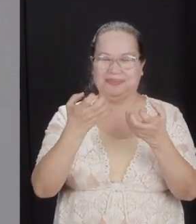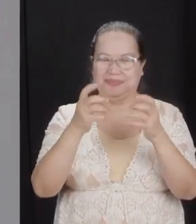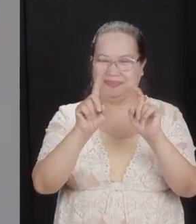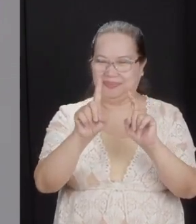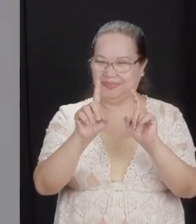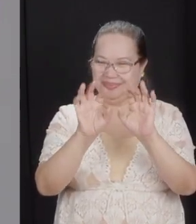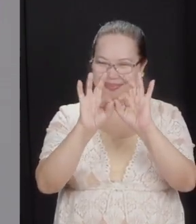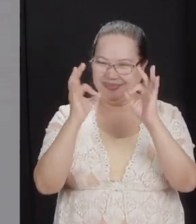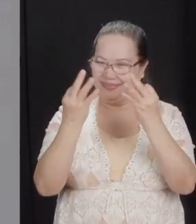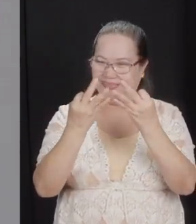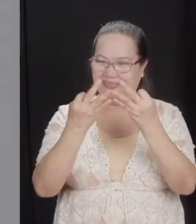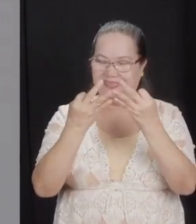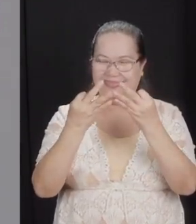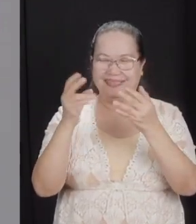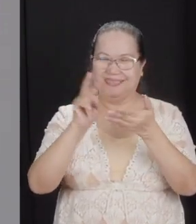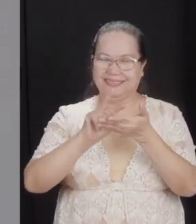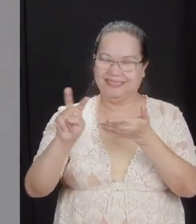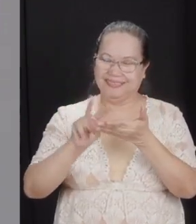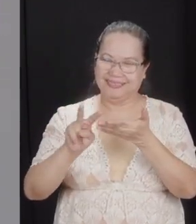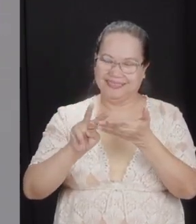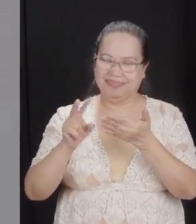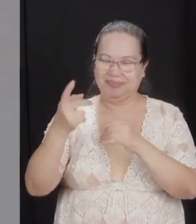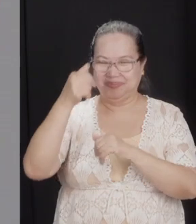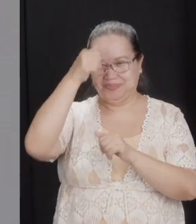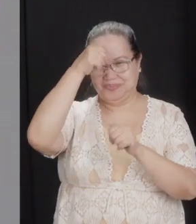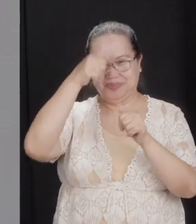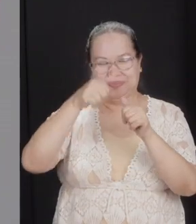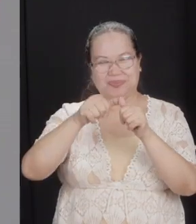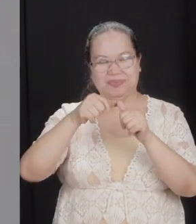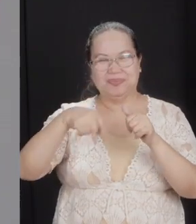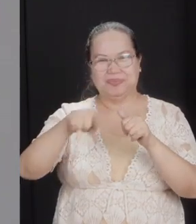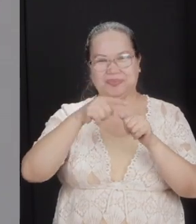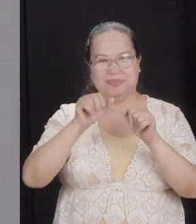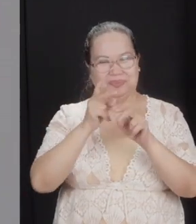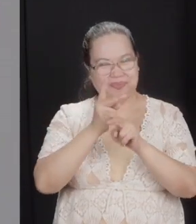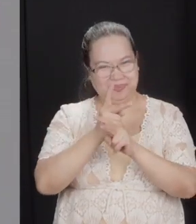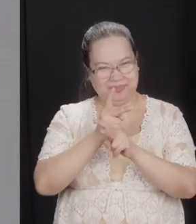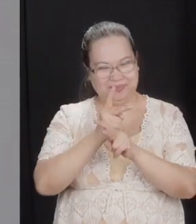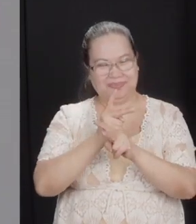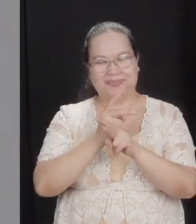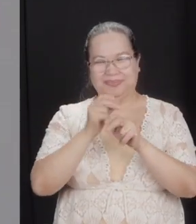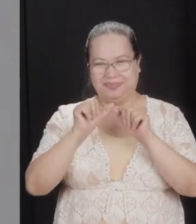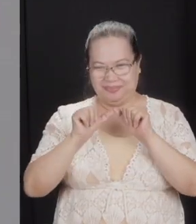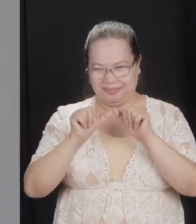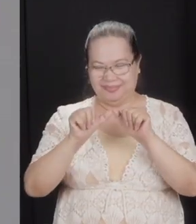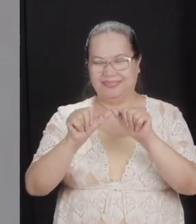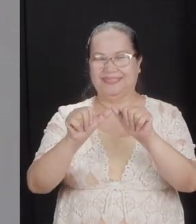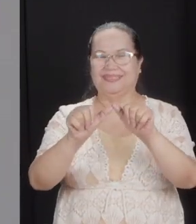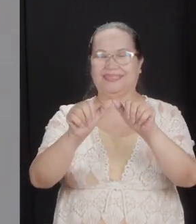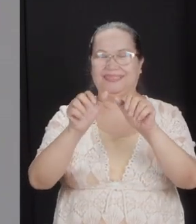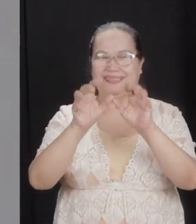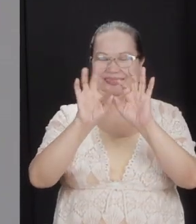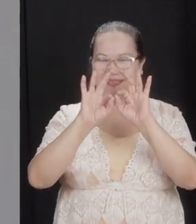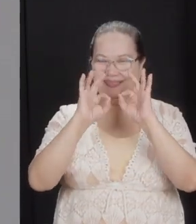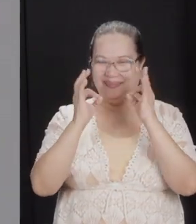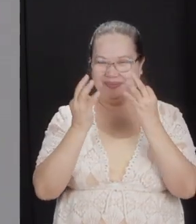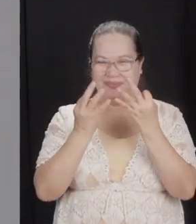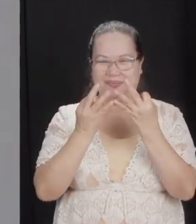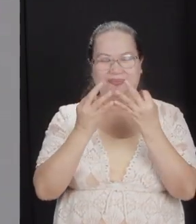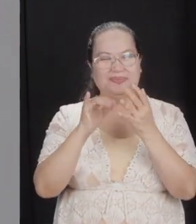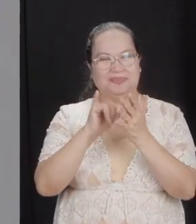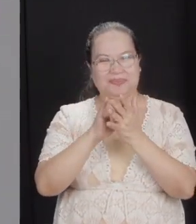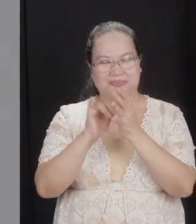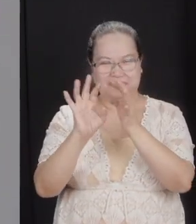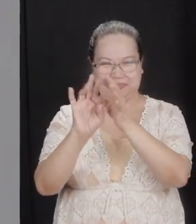and our passage today is a reminder to us, keep it that way. Keep it a family that is